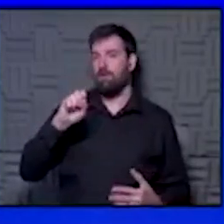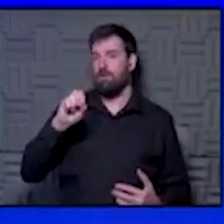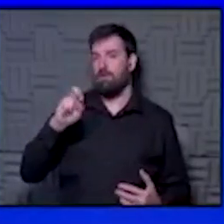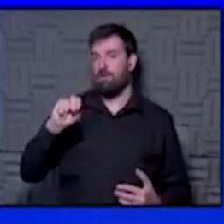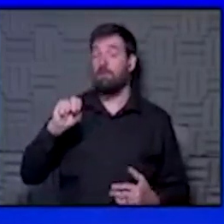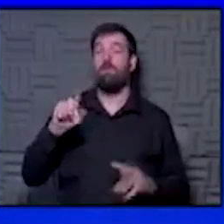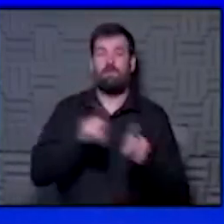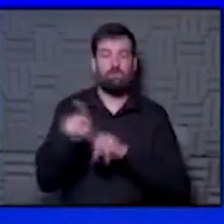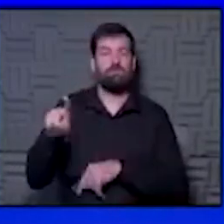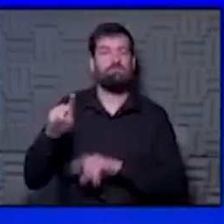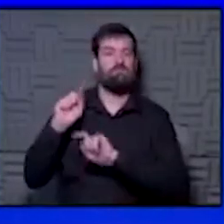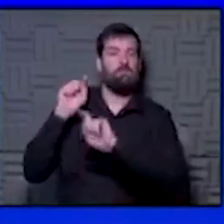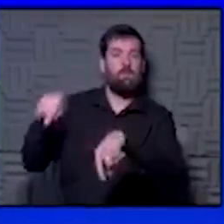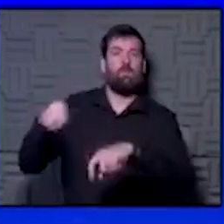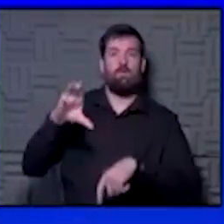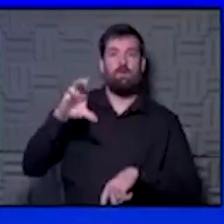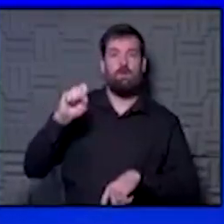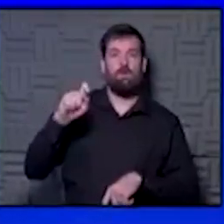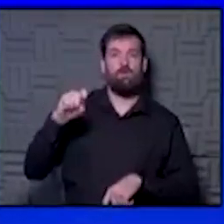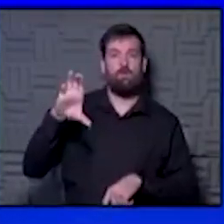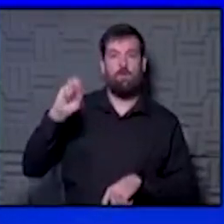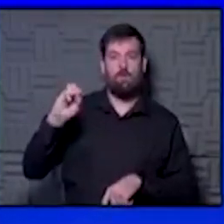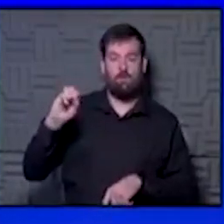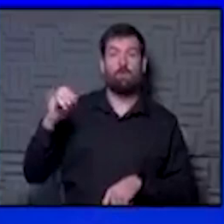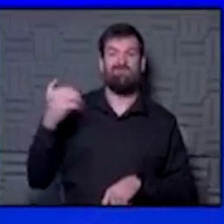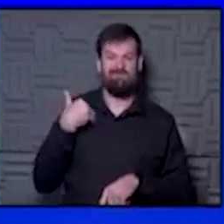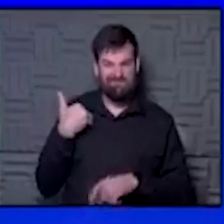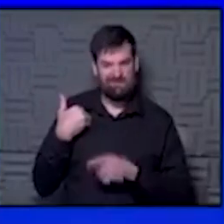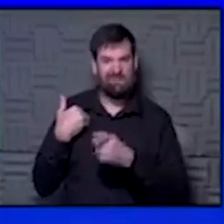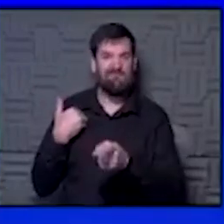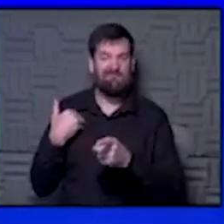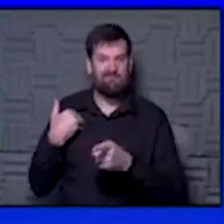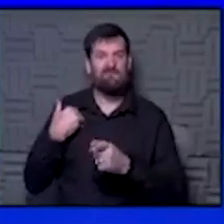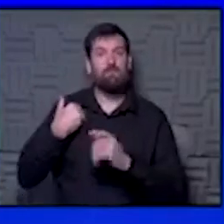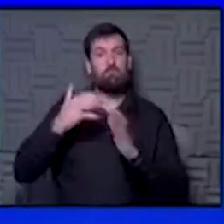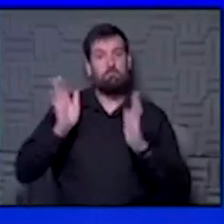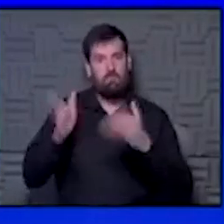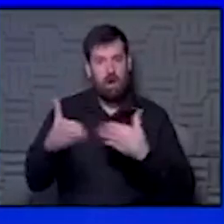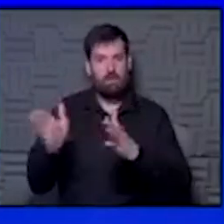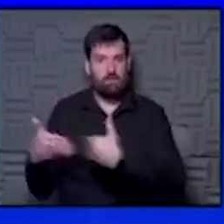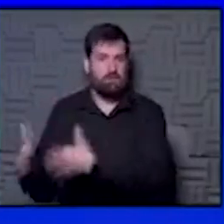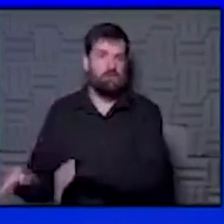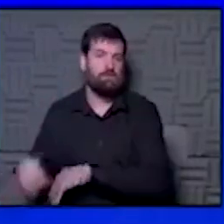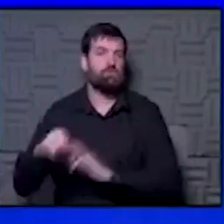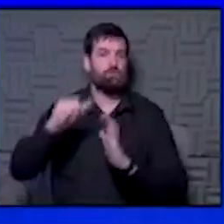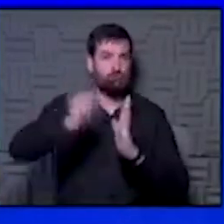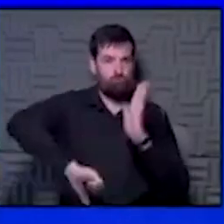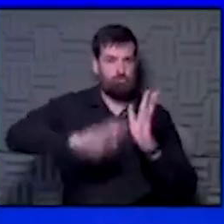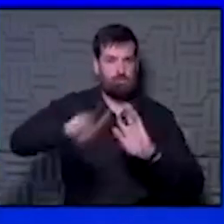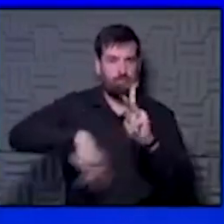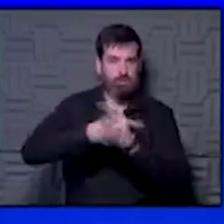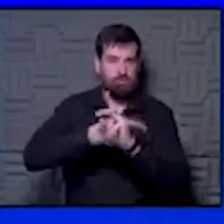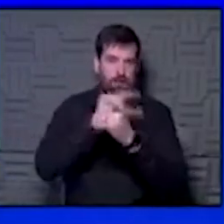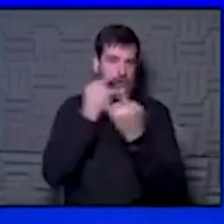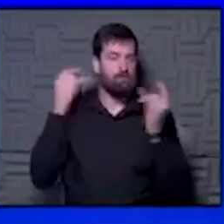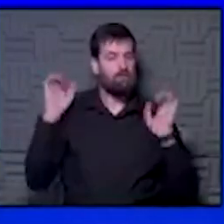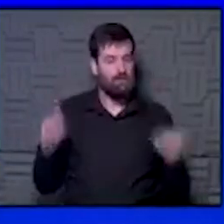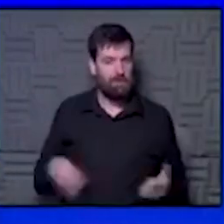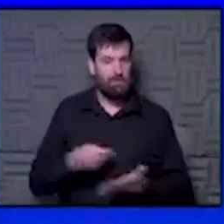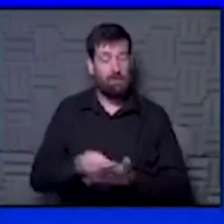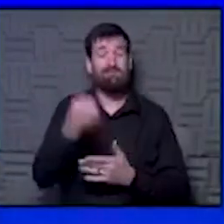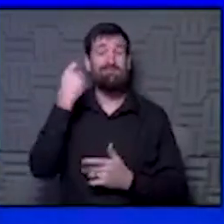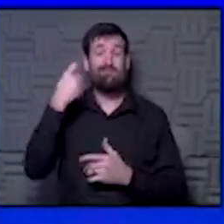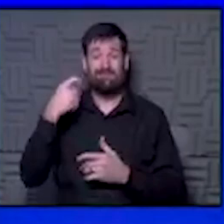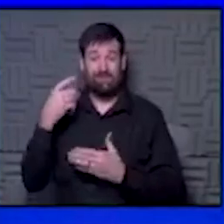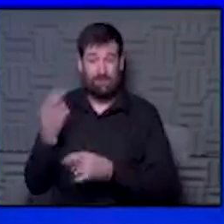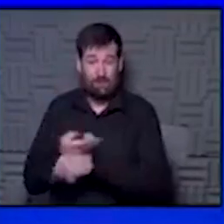places, I was in Costco yesterday, a lot of stores now have boxes of surgical type masks. We don't necessarily use those in the